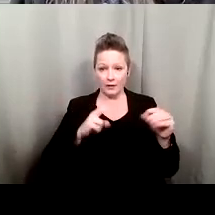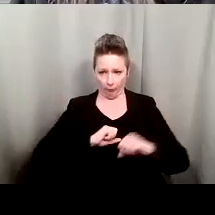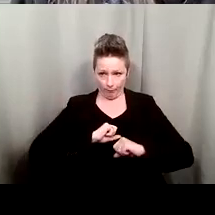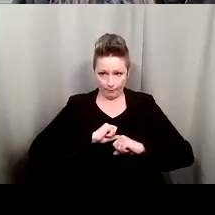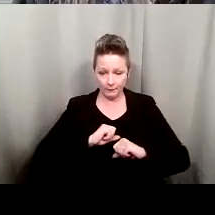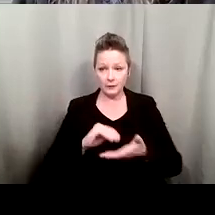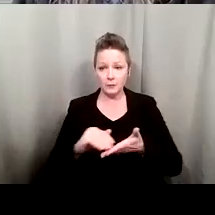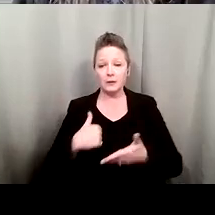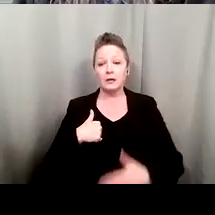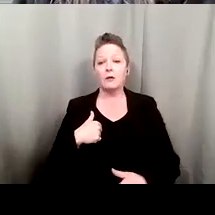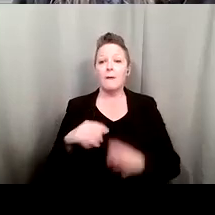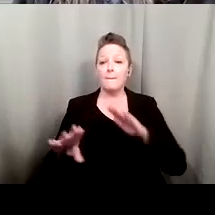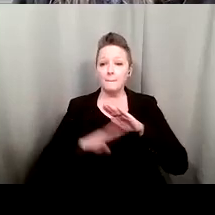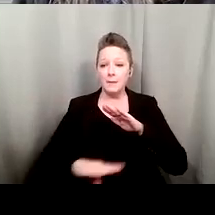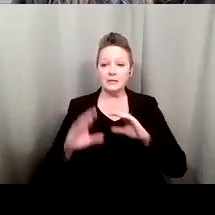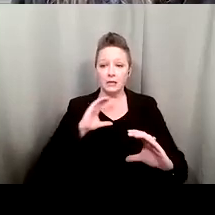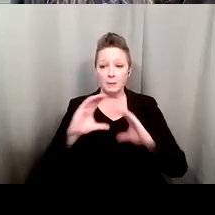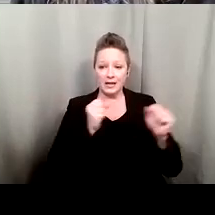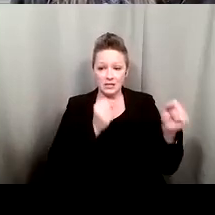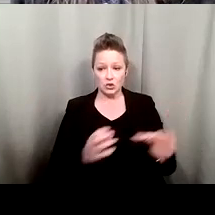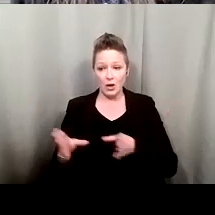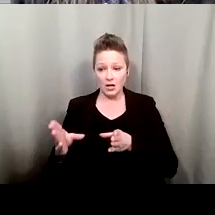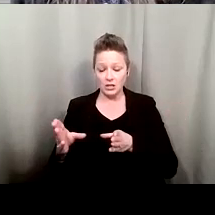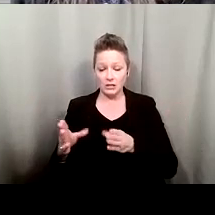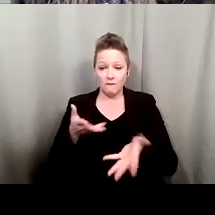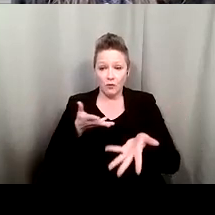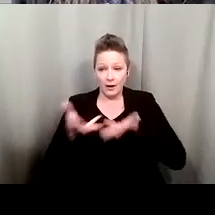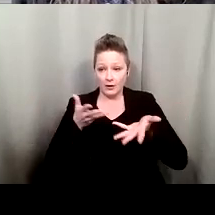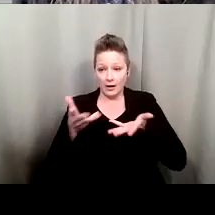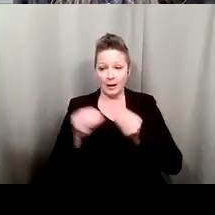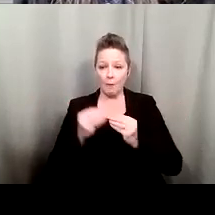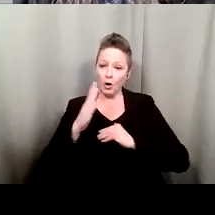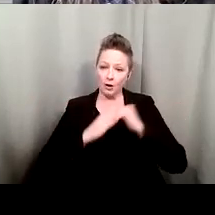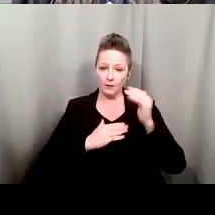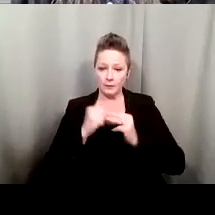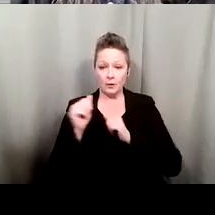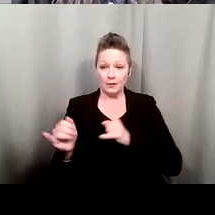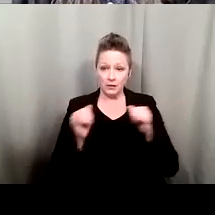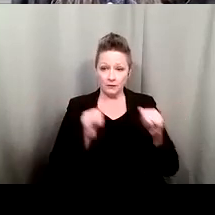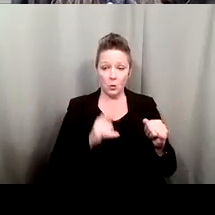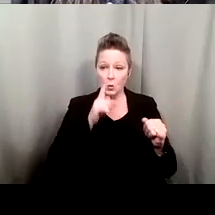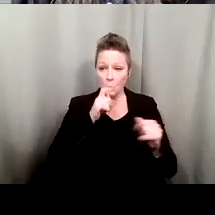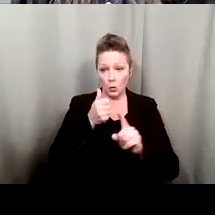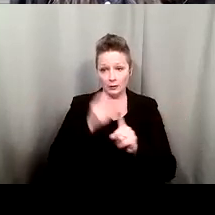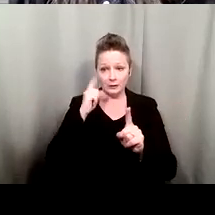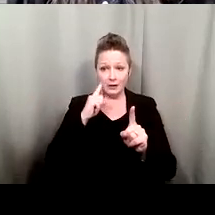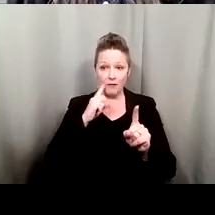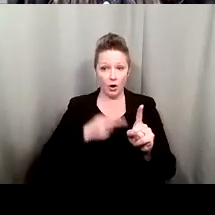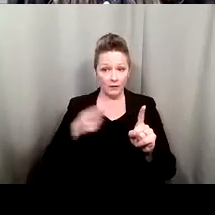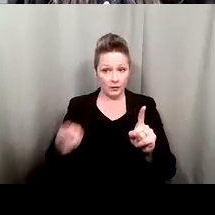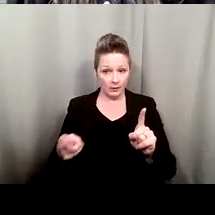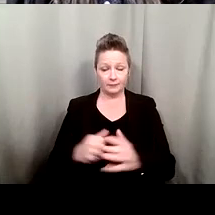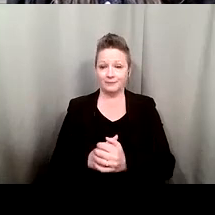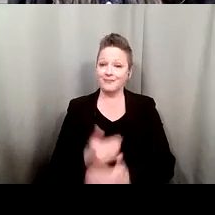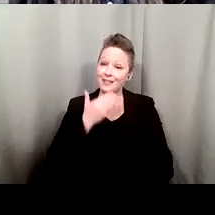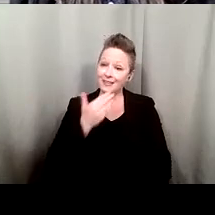who will provide basic communication strategies for interacting more comfortably with individuals who are deaf or hard of hearing. Thank